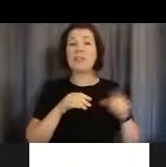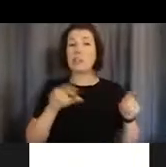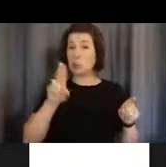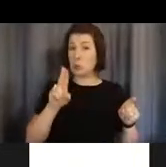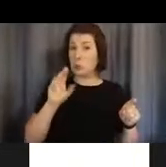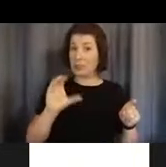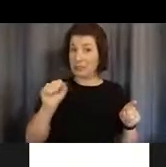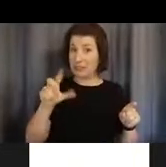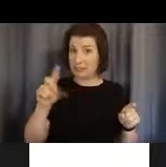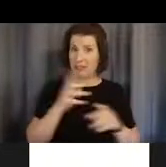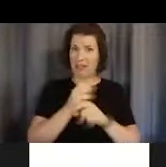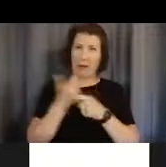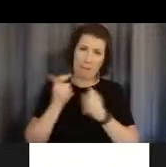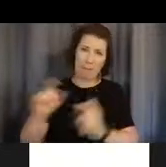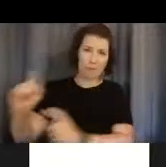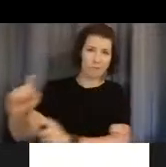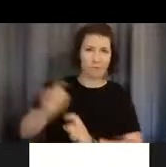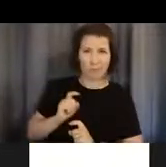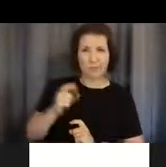the California Institute for Regenerative Medicine.